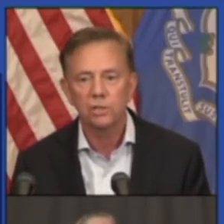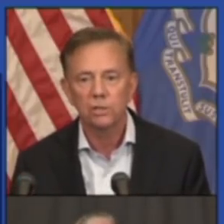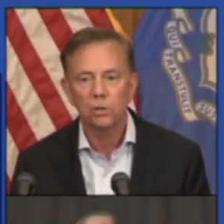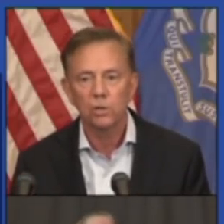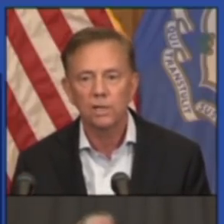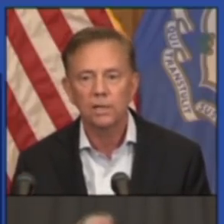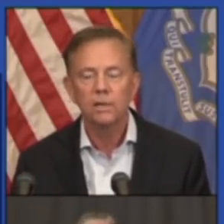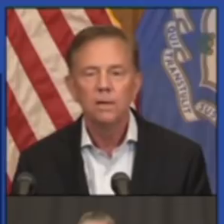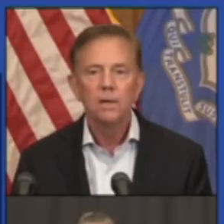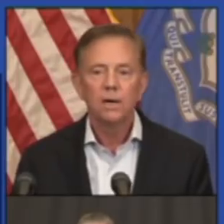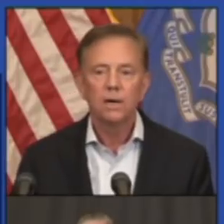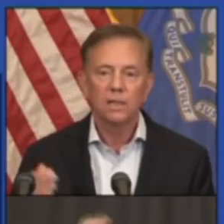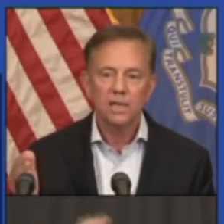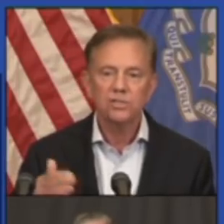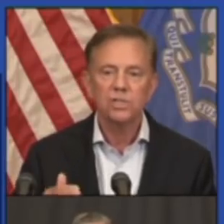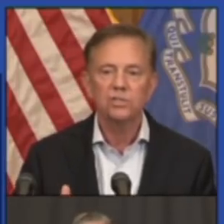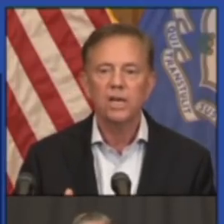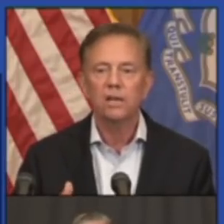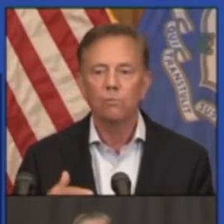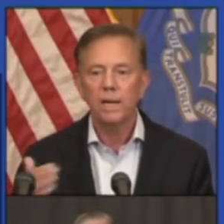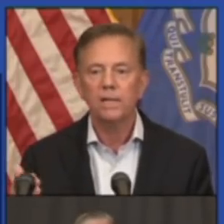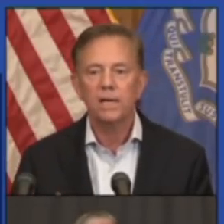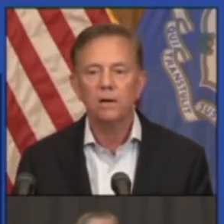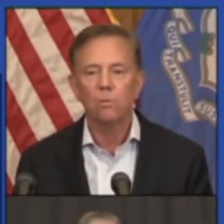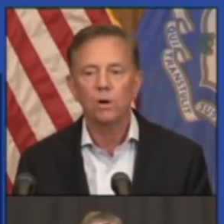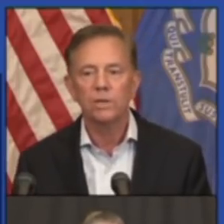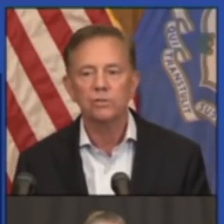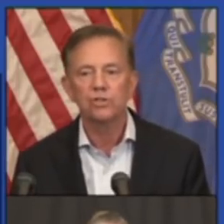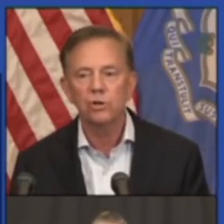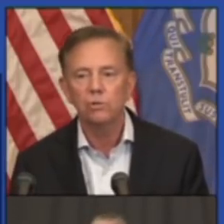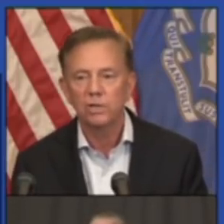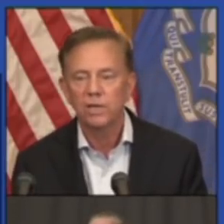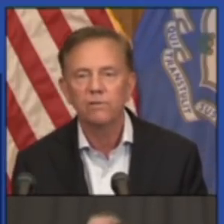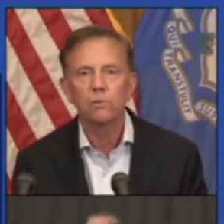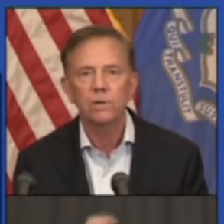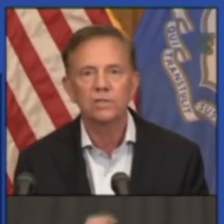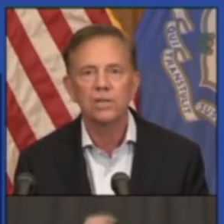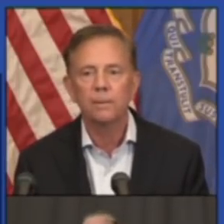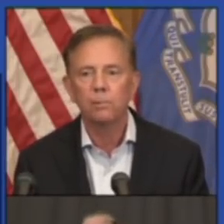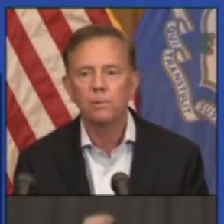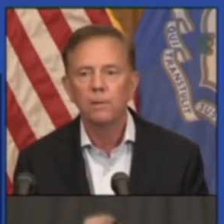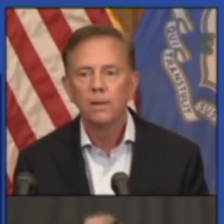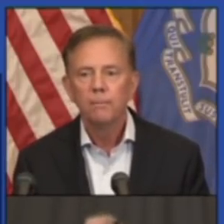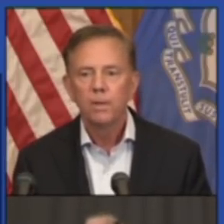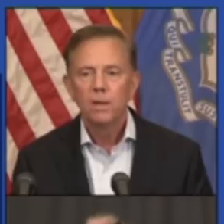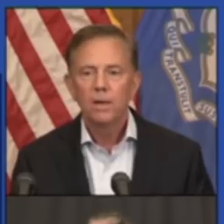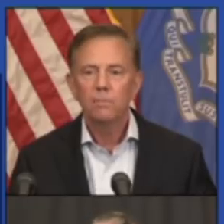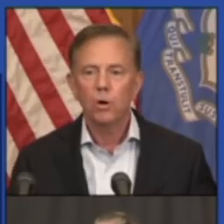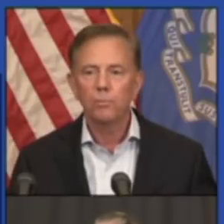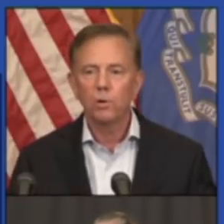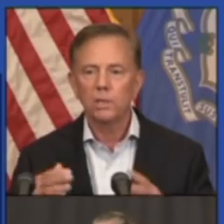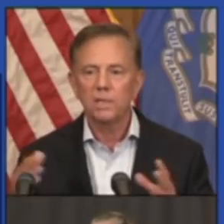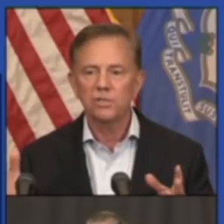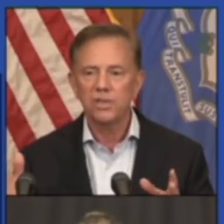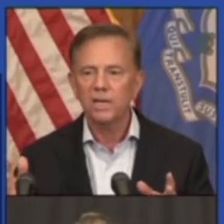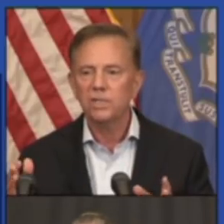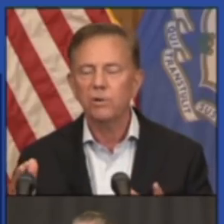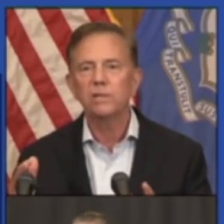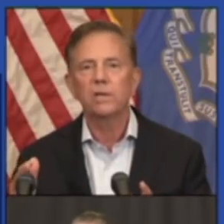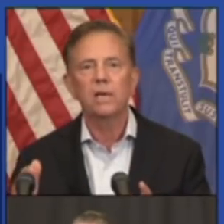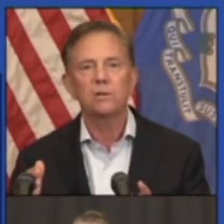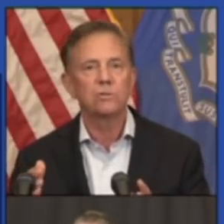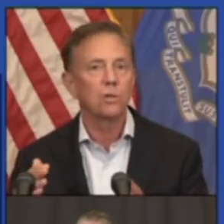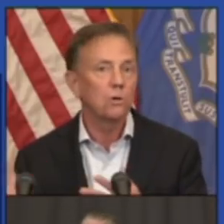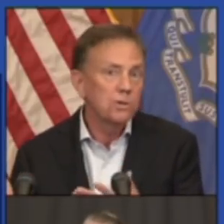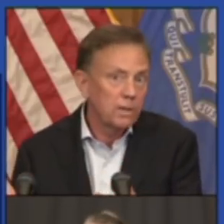-person learning. Less than 10. Right now, we're at two, to give you an example. More broadly, the secondary